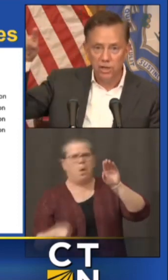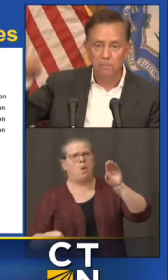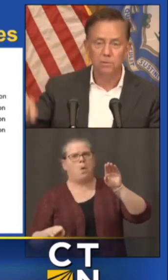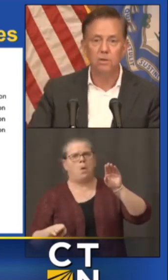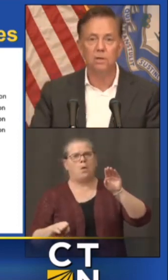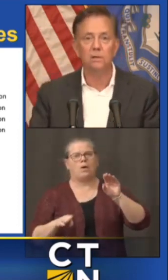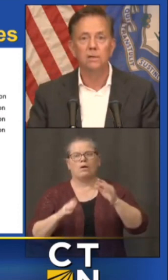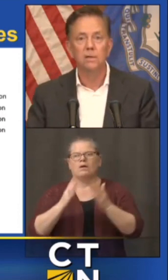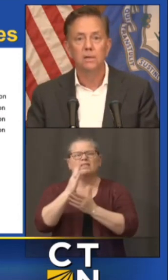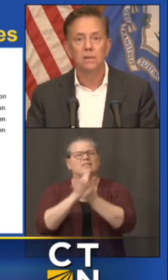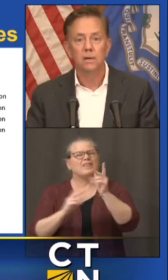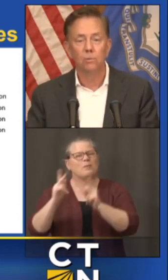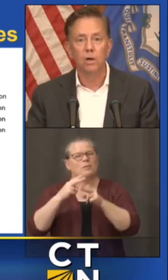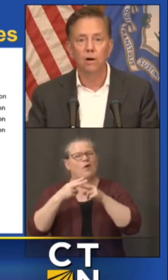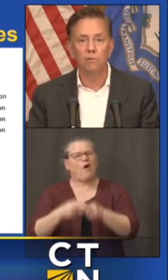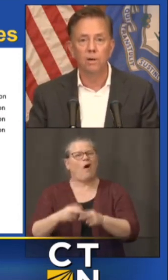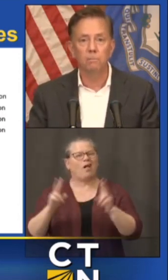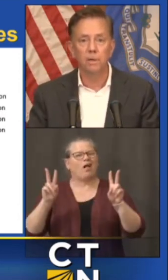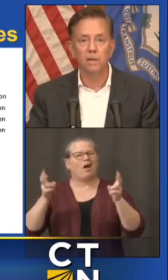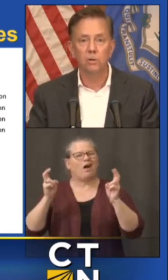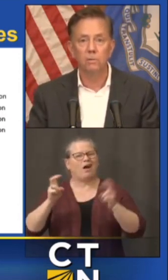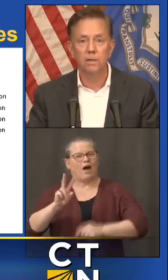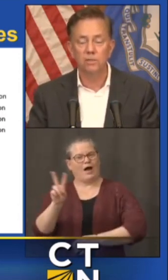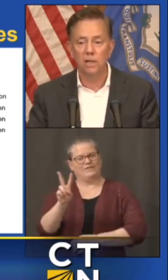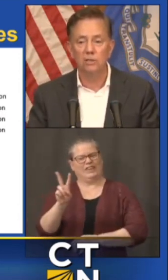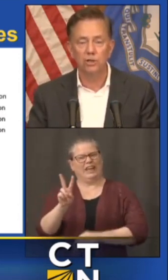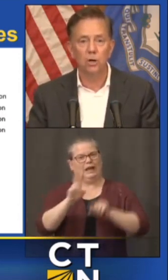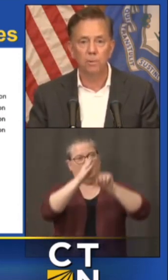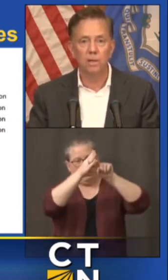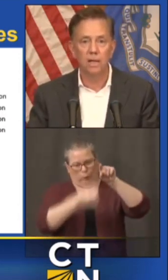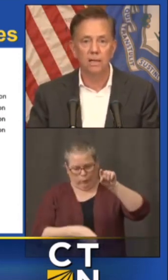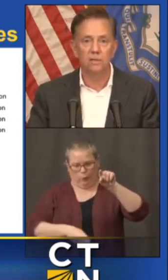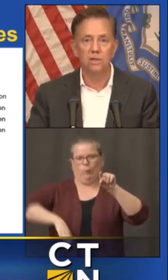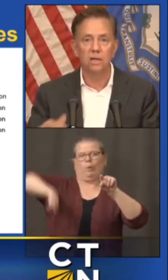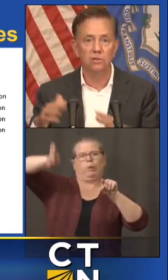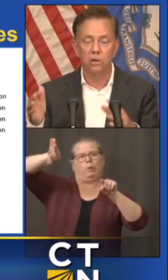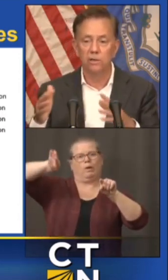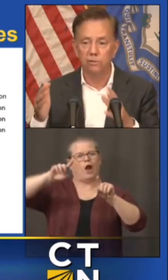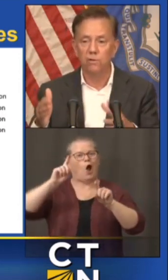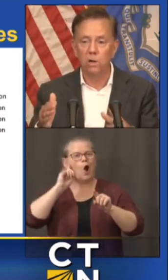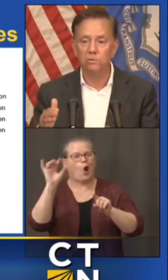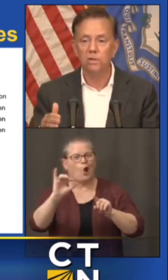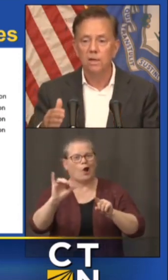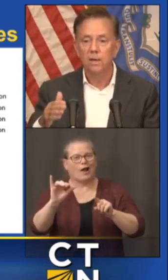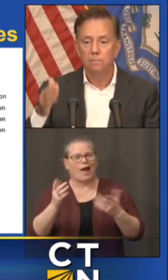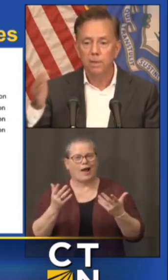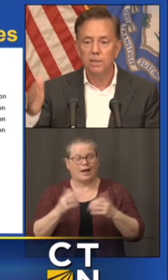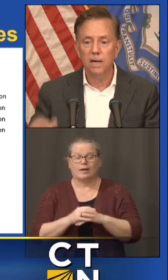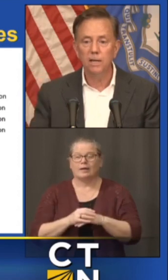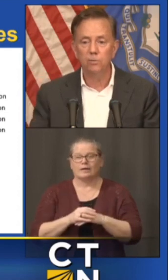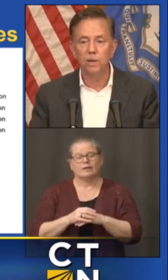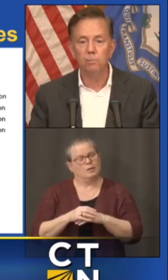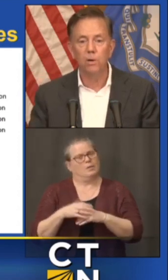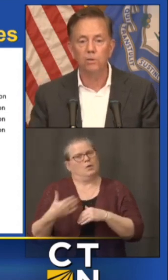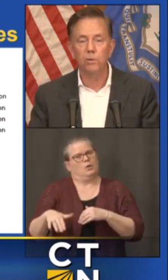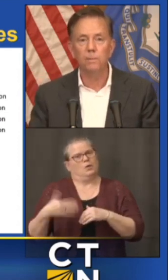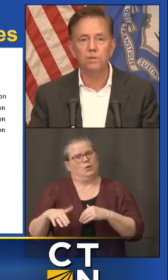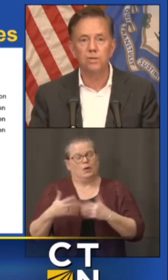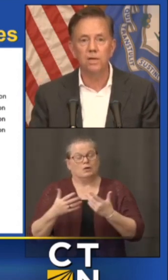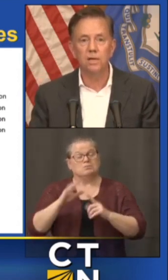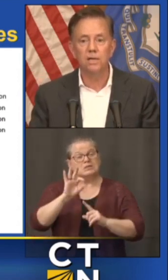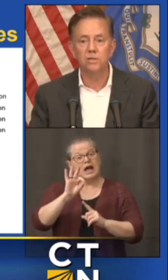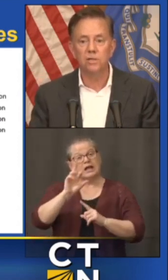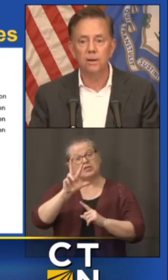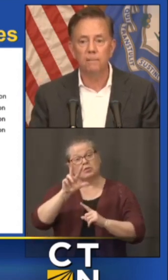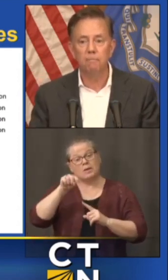a v-shaped uh recovery but it could it's a lot sharper than that the san andreas fault but 93.3